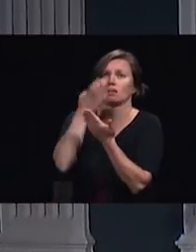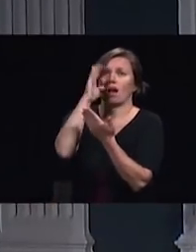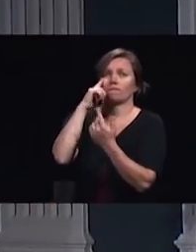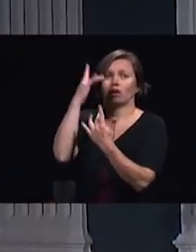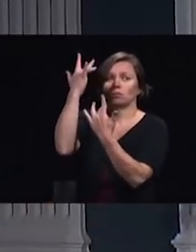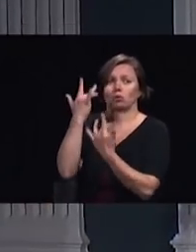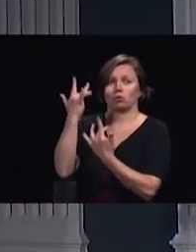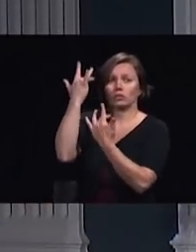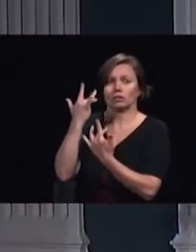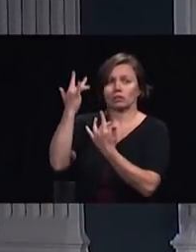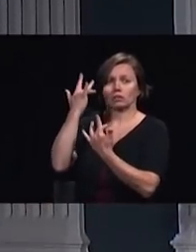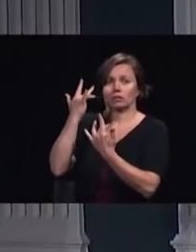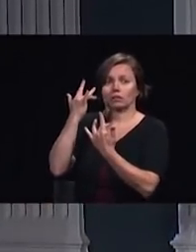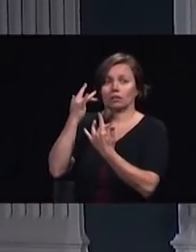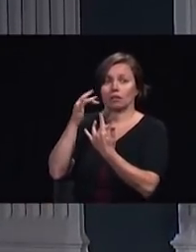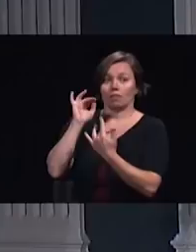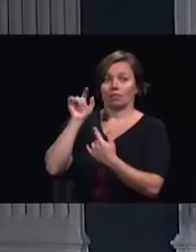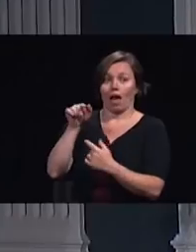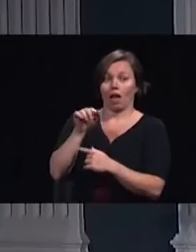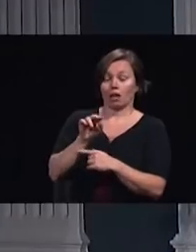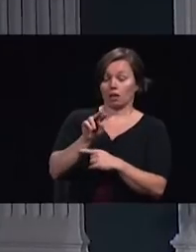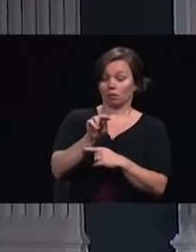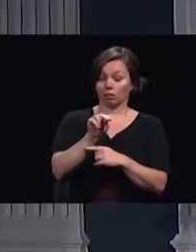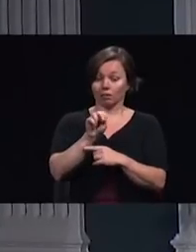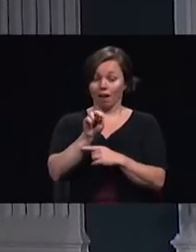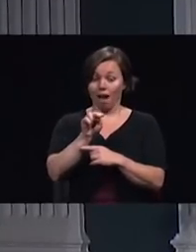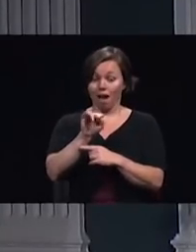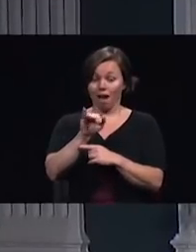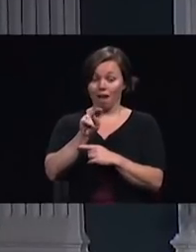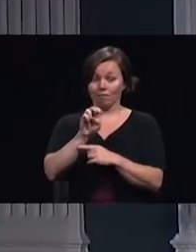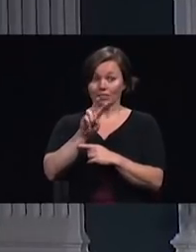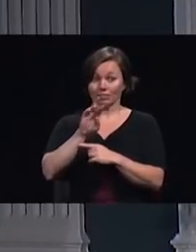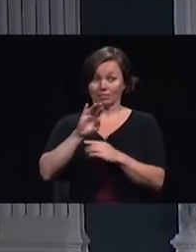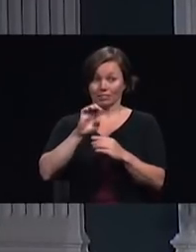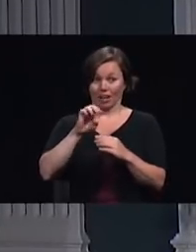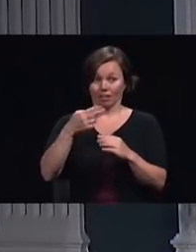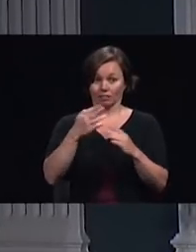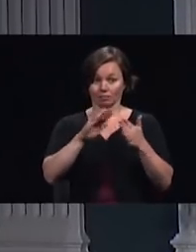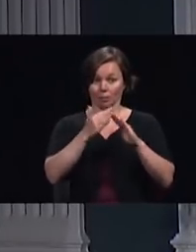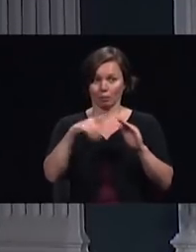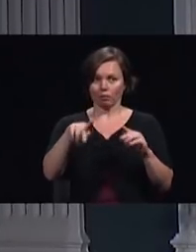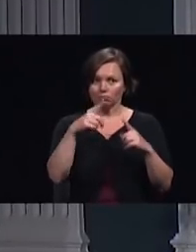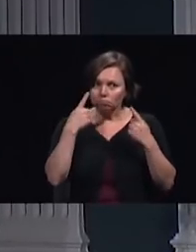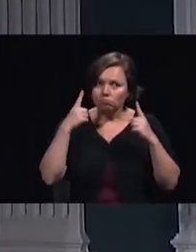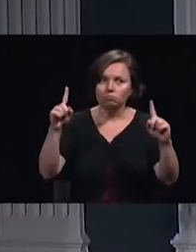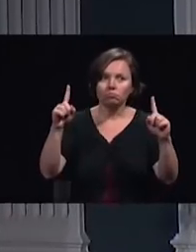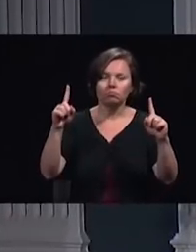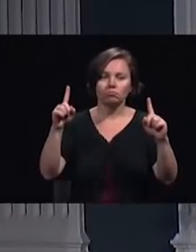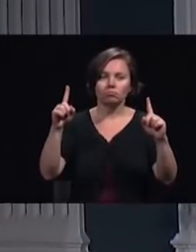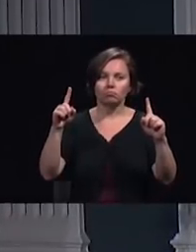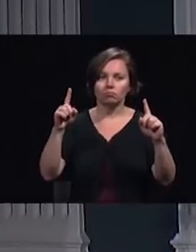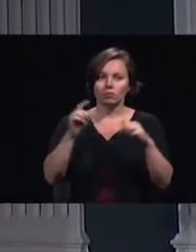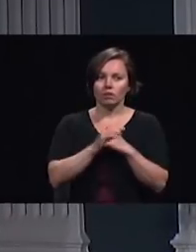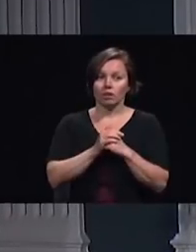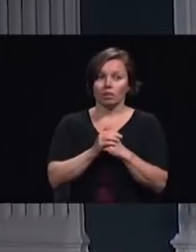the city's evangelistic effort was completely successful through God's power verse 10